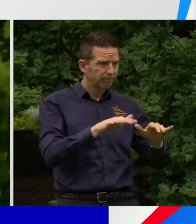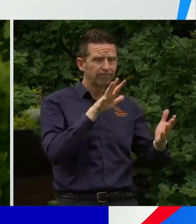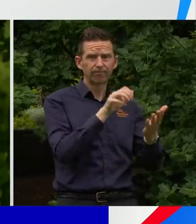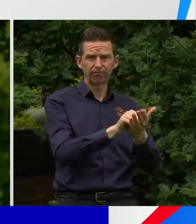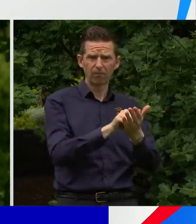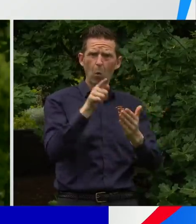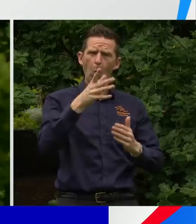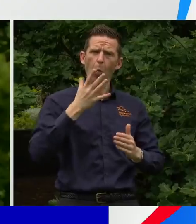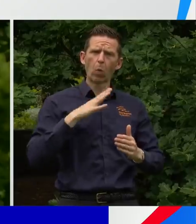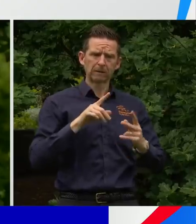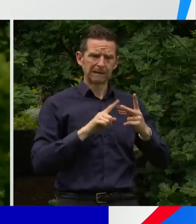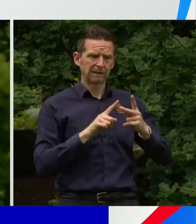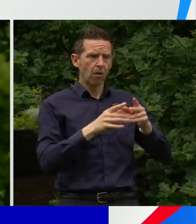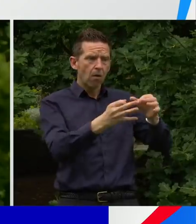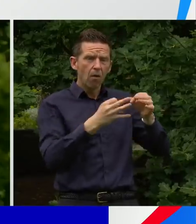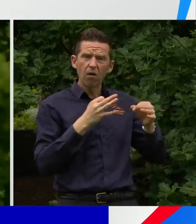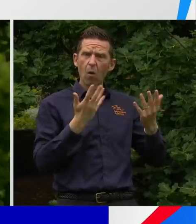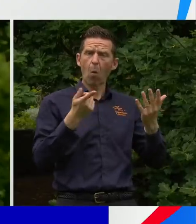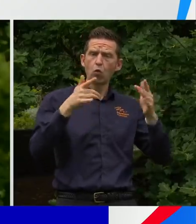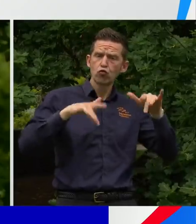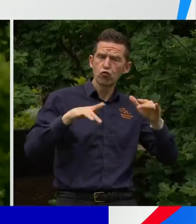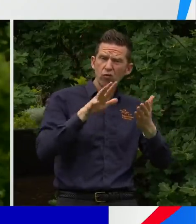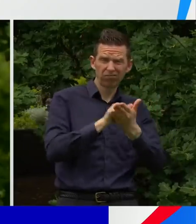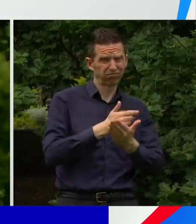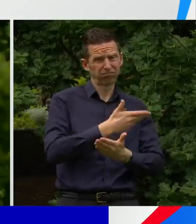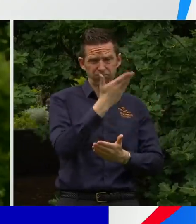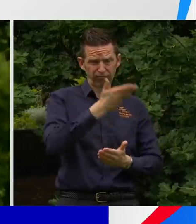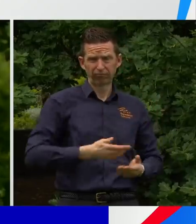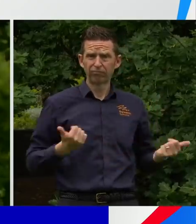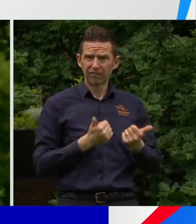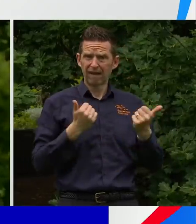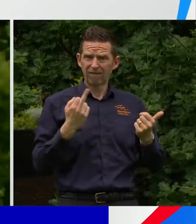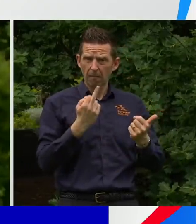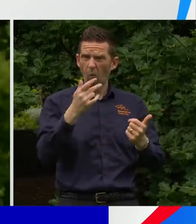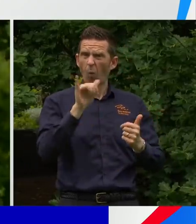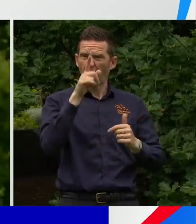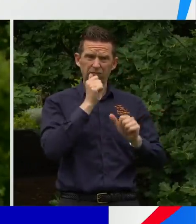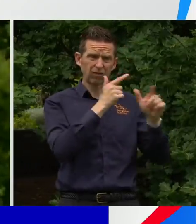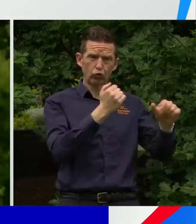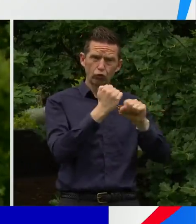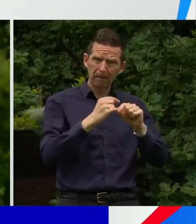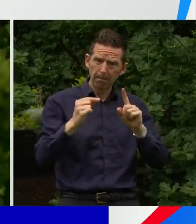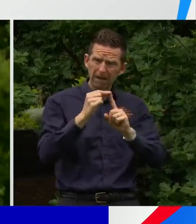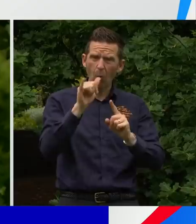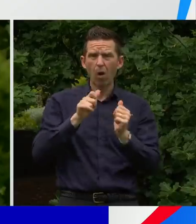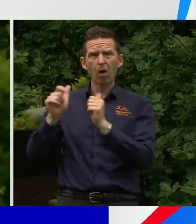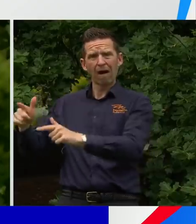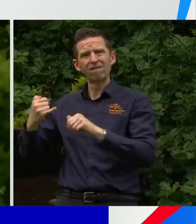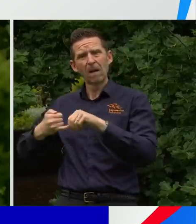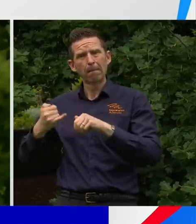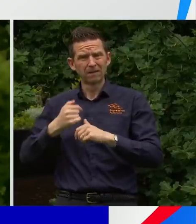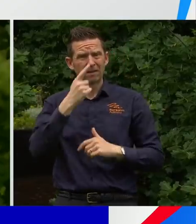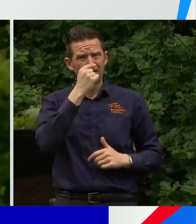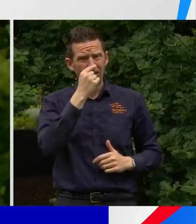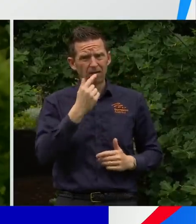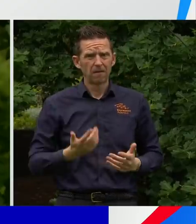your dose, if you haven't made a booking yet, please go and do that. They're there, available to you, plus GPs, plus community pharmacy. But that program